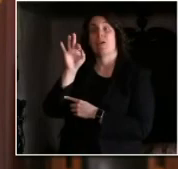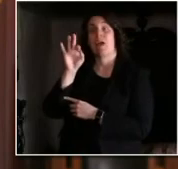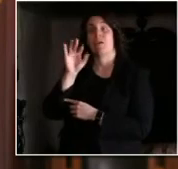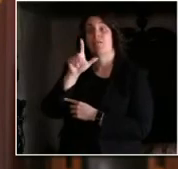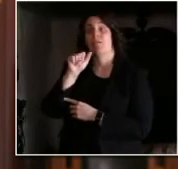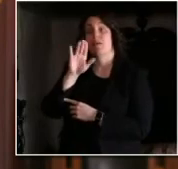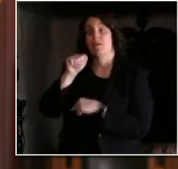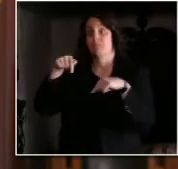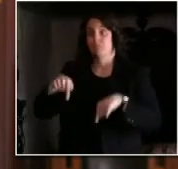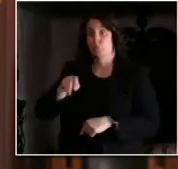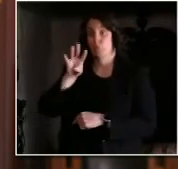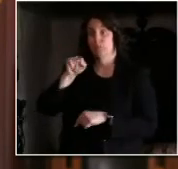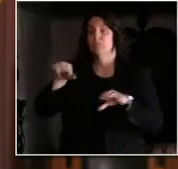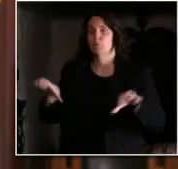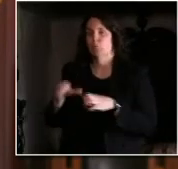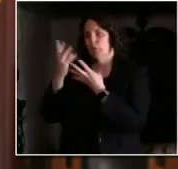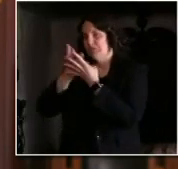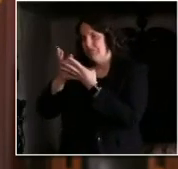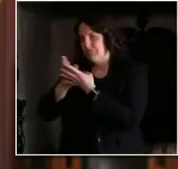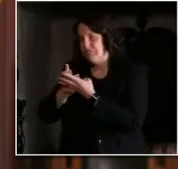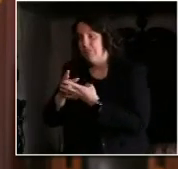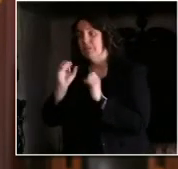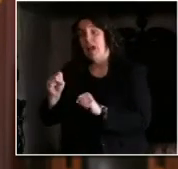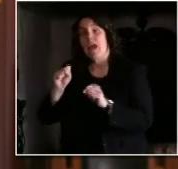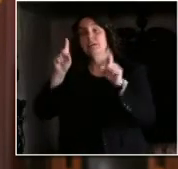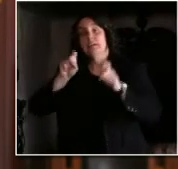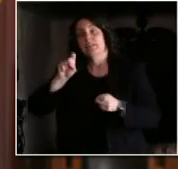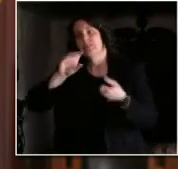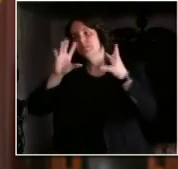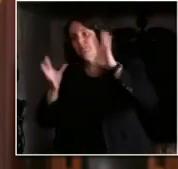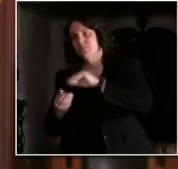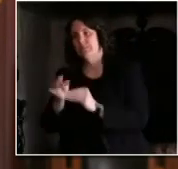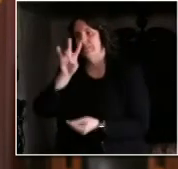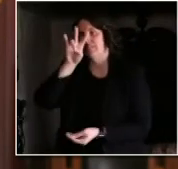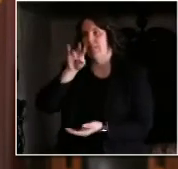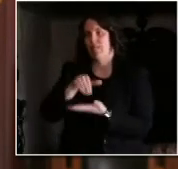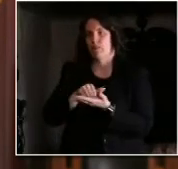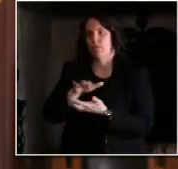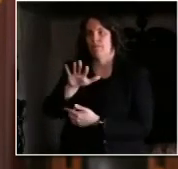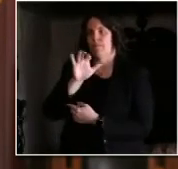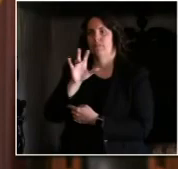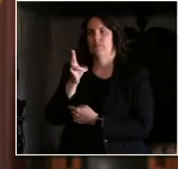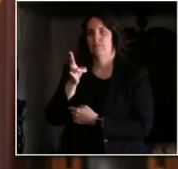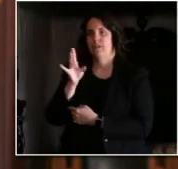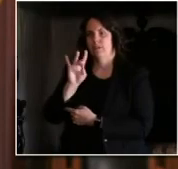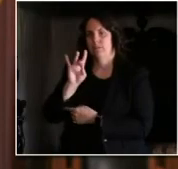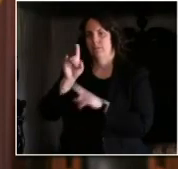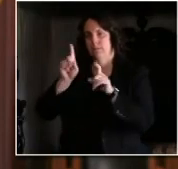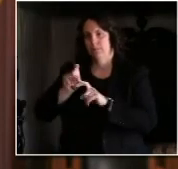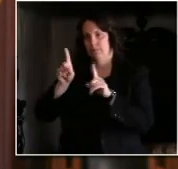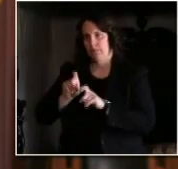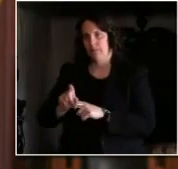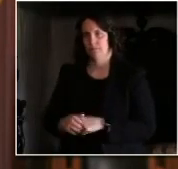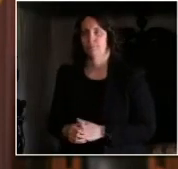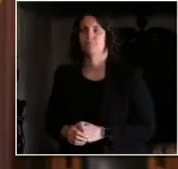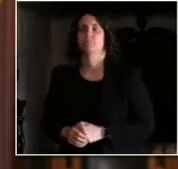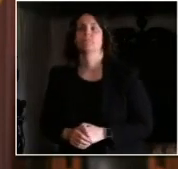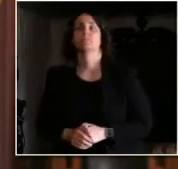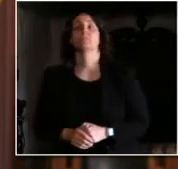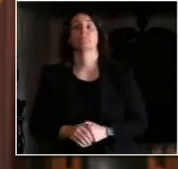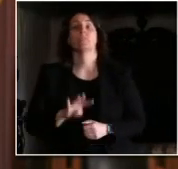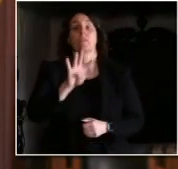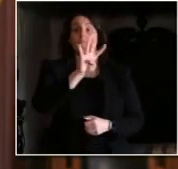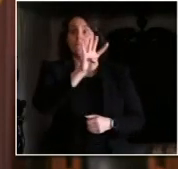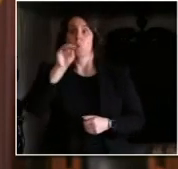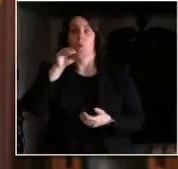lab capacity of 7,578 tests. We have 40,974 negative tests,